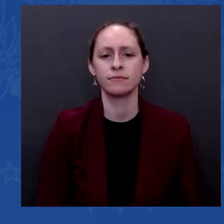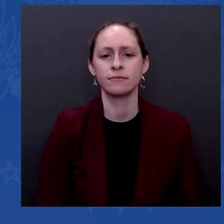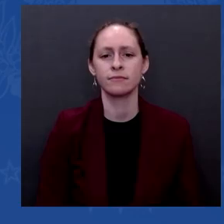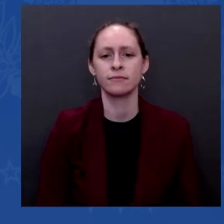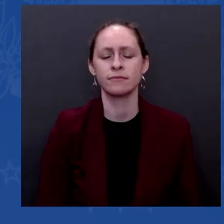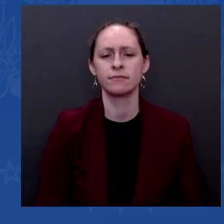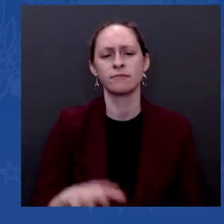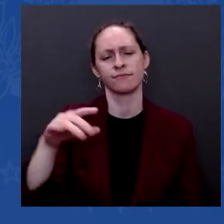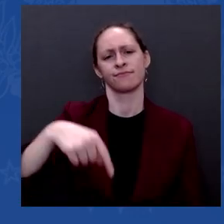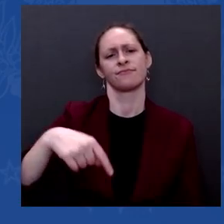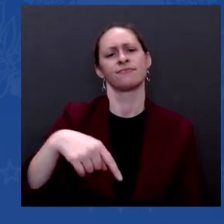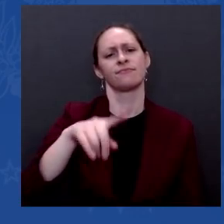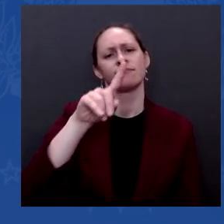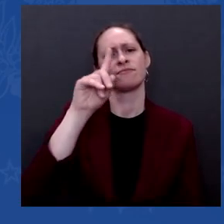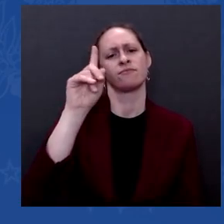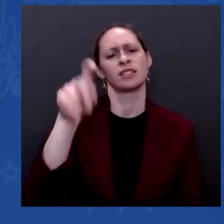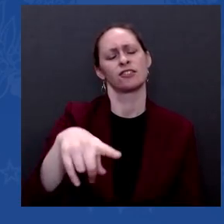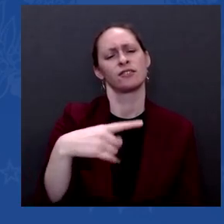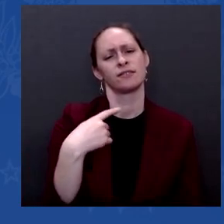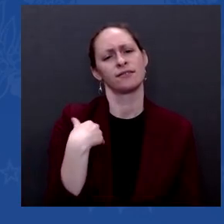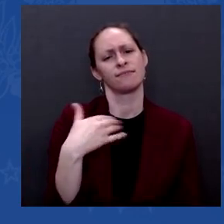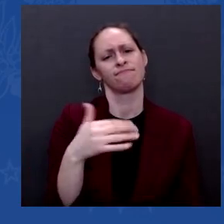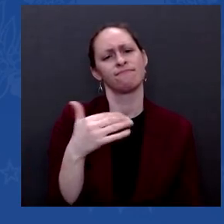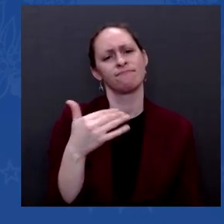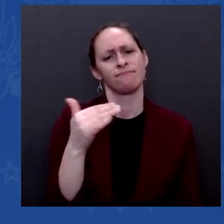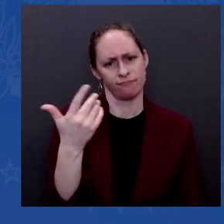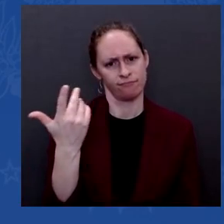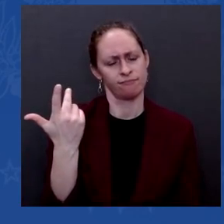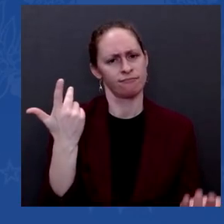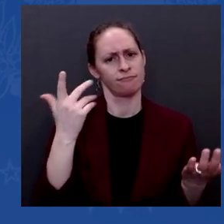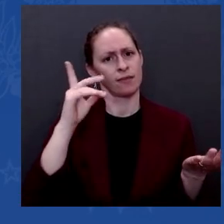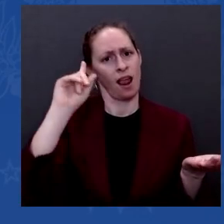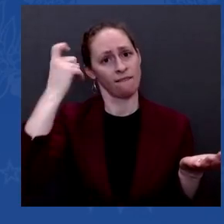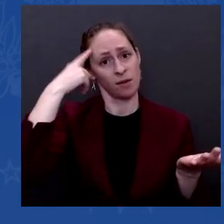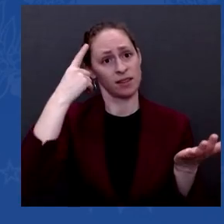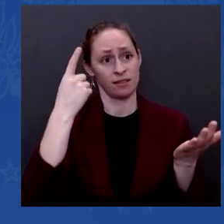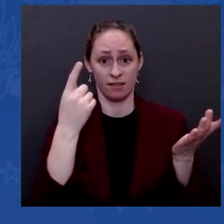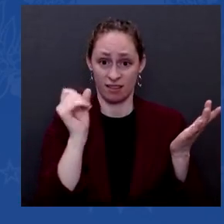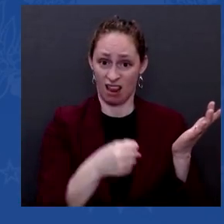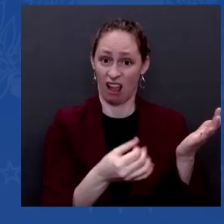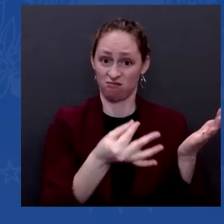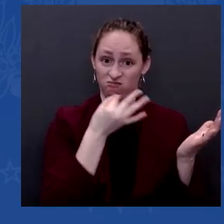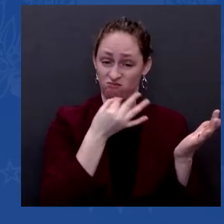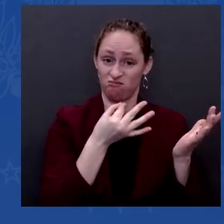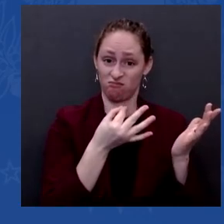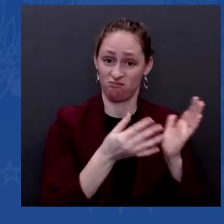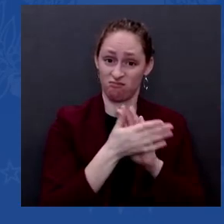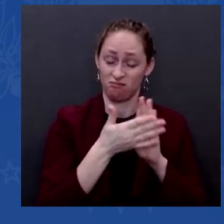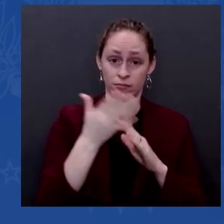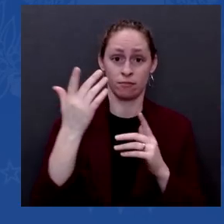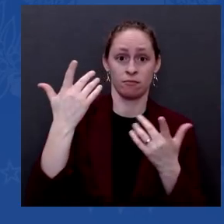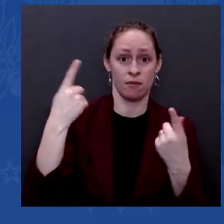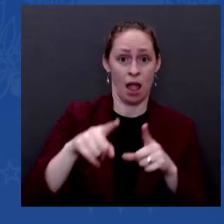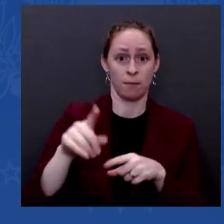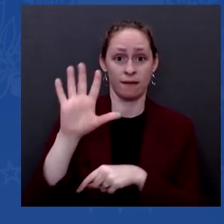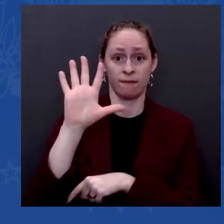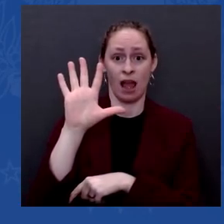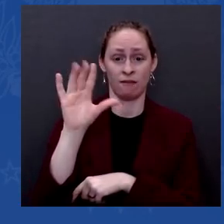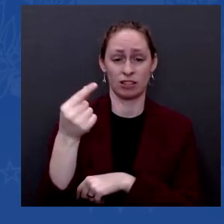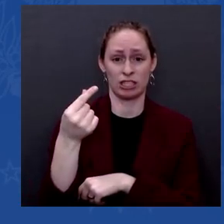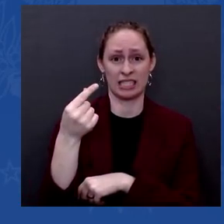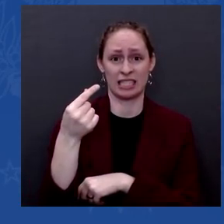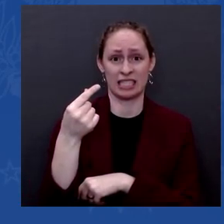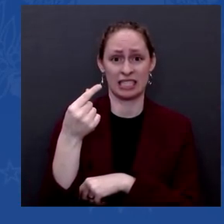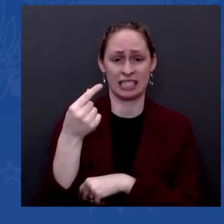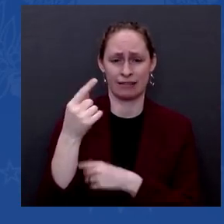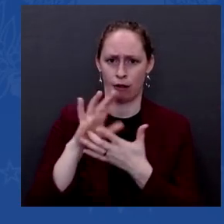From the messy rollout of 5G this week, to the Afghanistan withdrawal, to testing on COVID. What have you